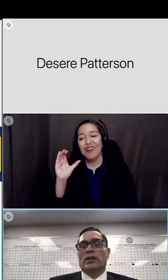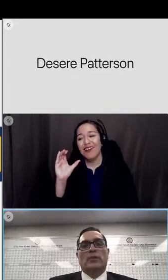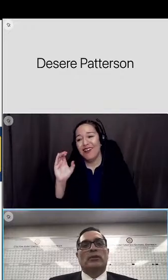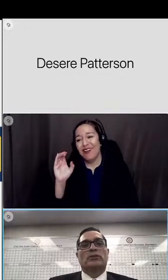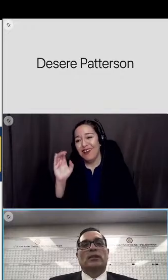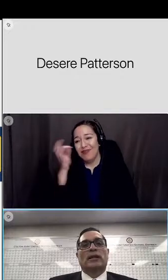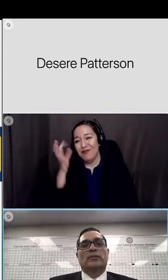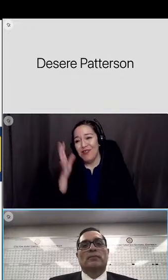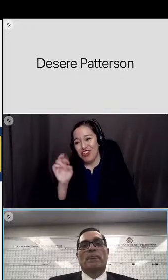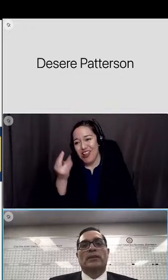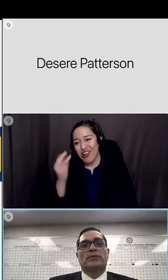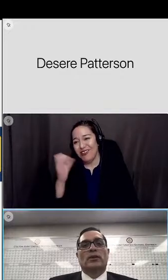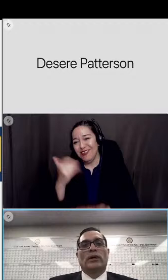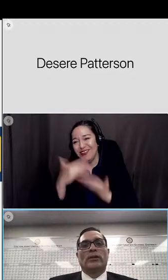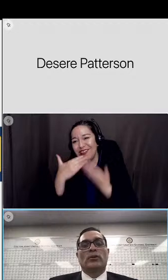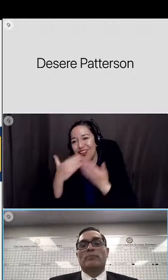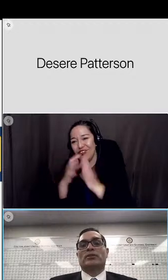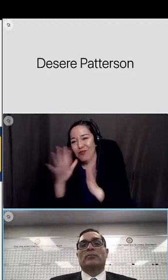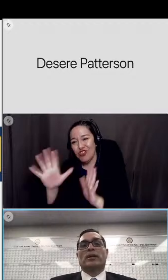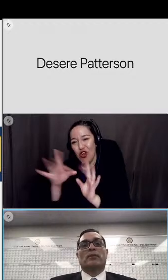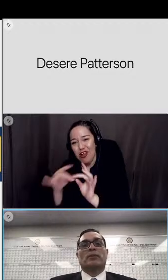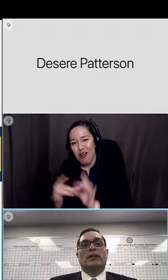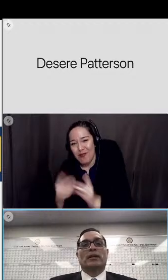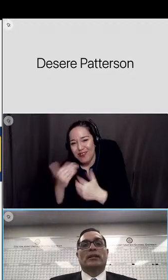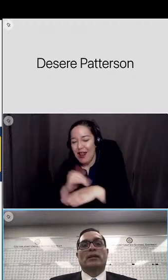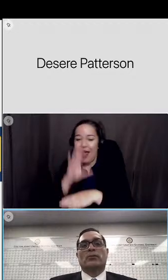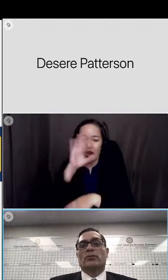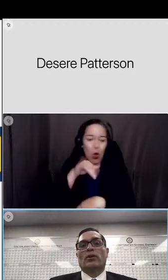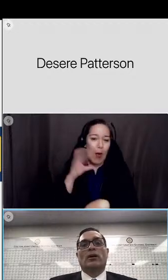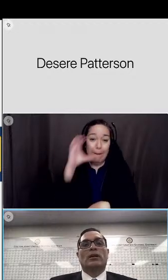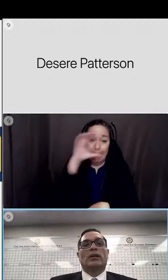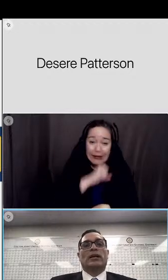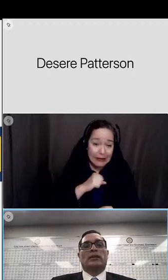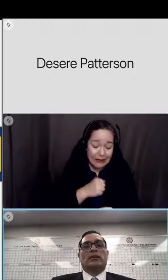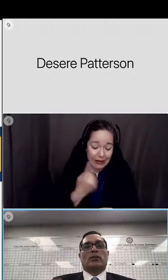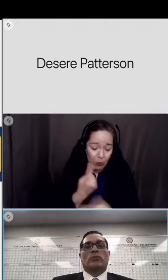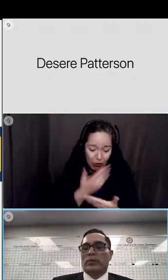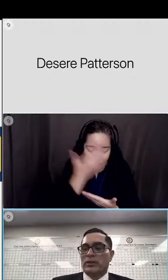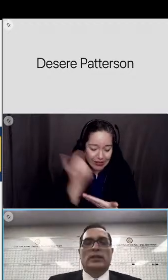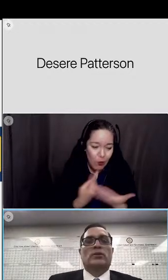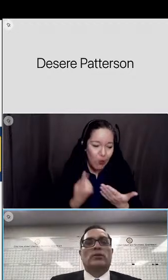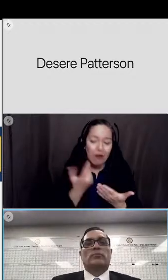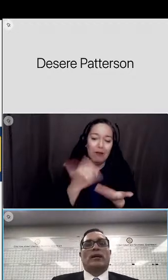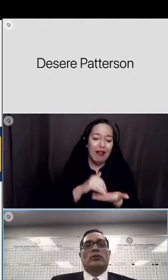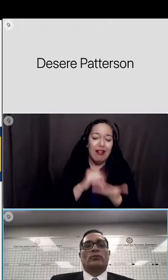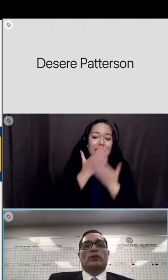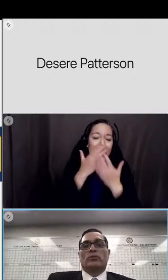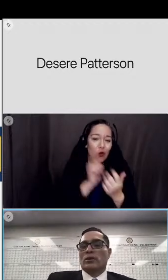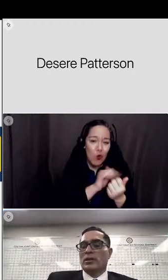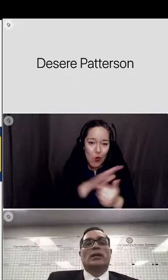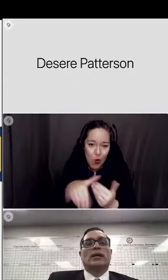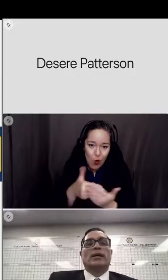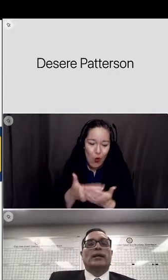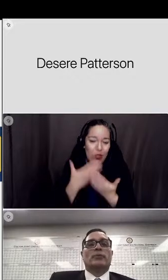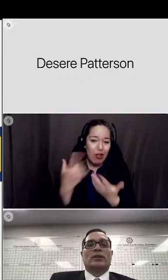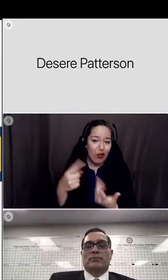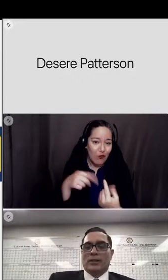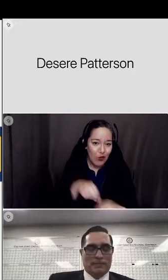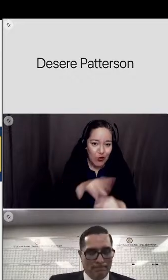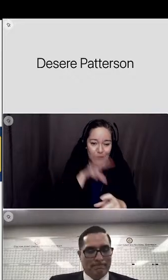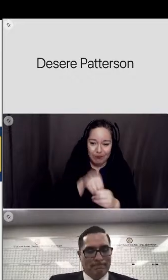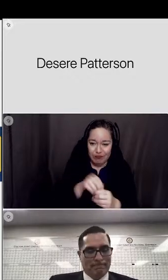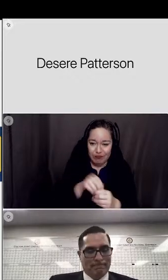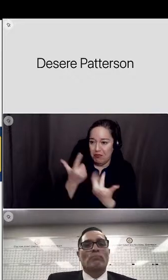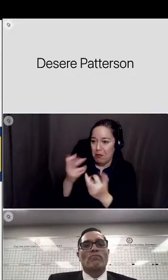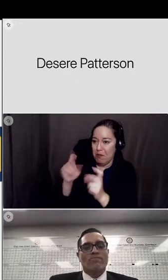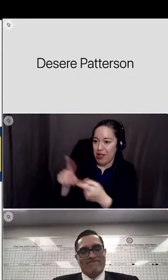your comments tonight so i know i missed somebody but again thank you to all and thank you for something i'll turn it back over to you thank you no again